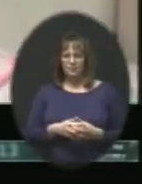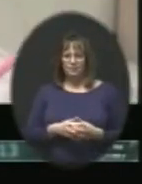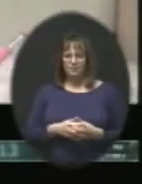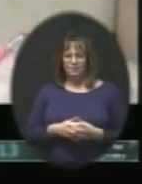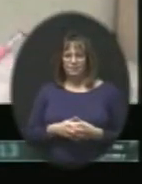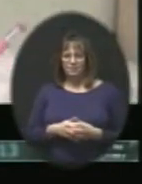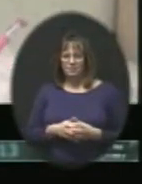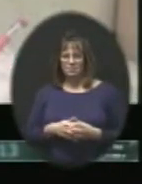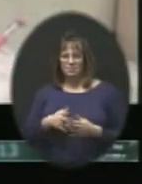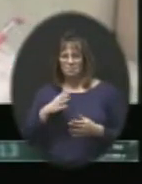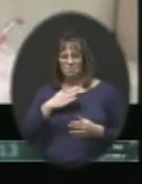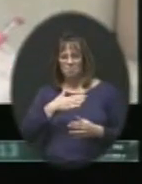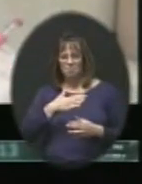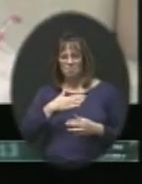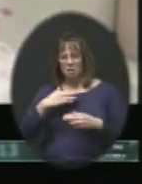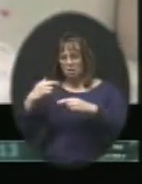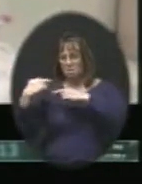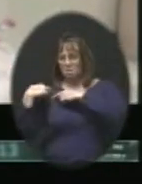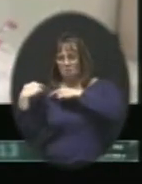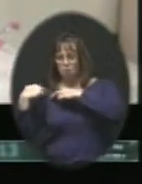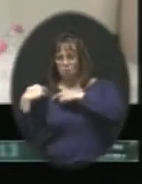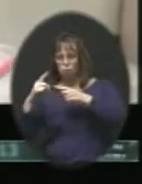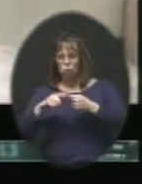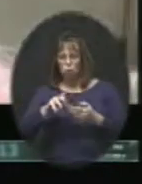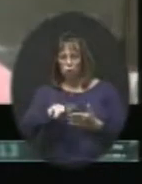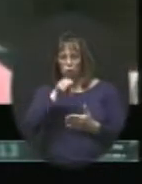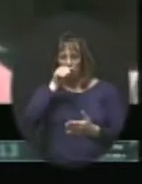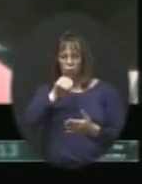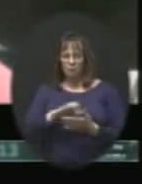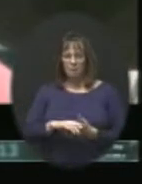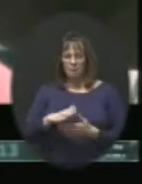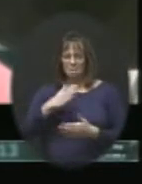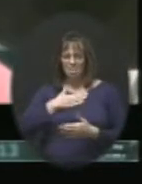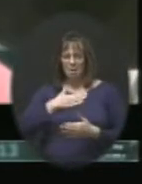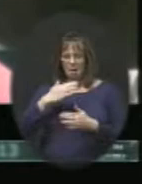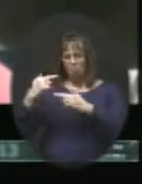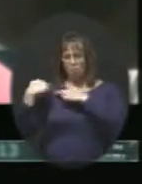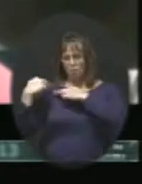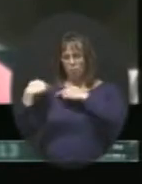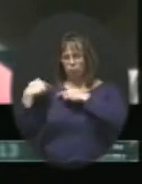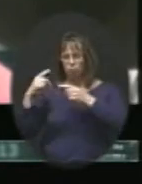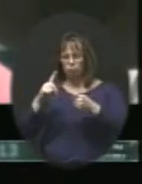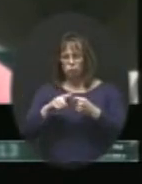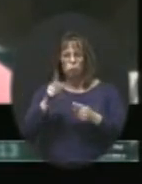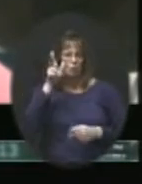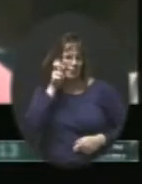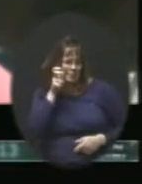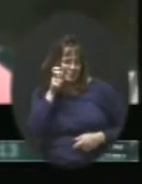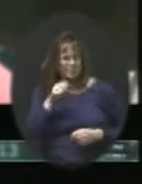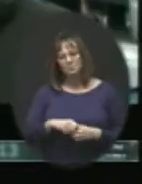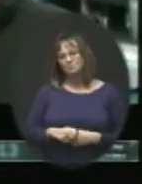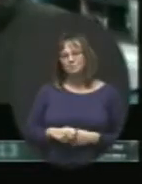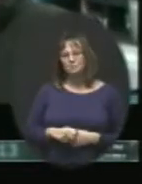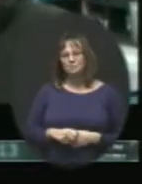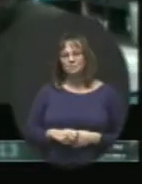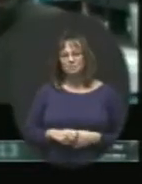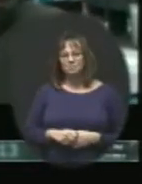It's my responsibility to learn. It's my responsibility to learn. to each child.